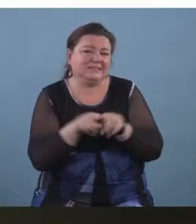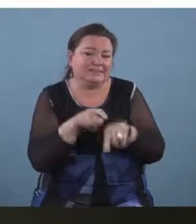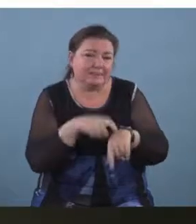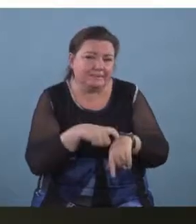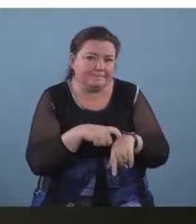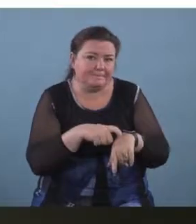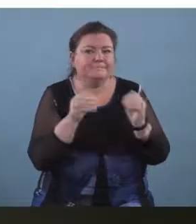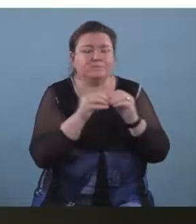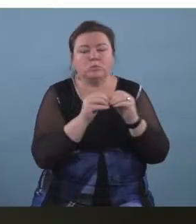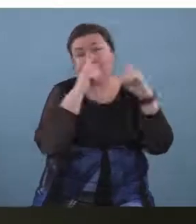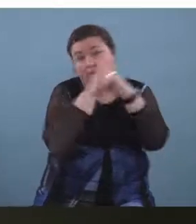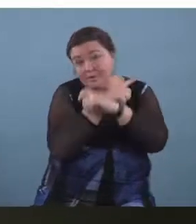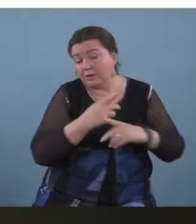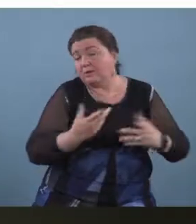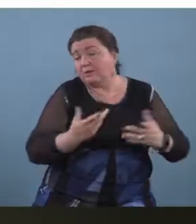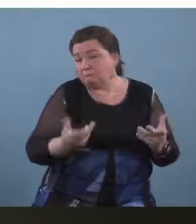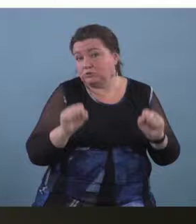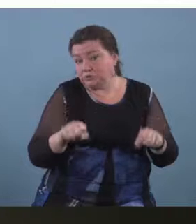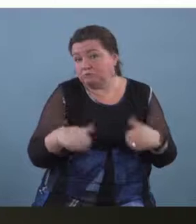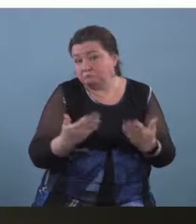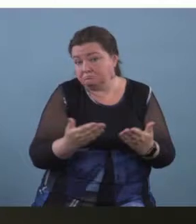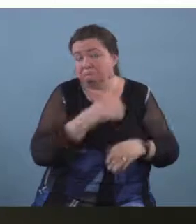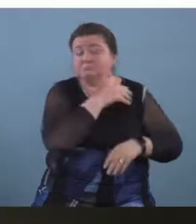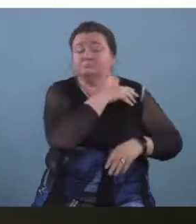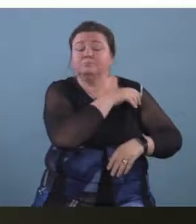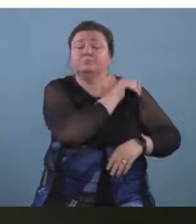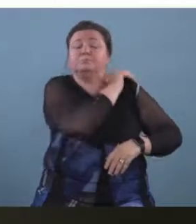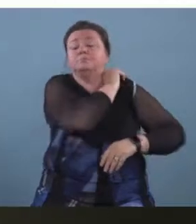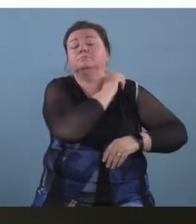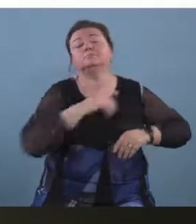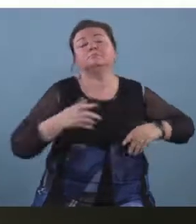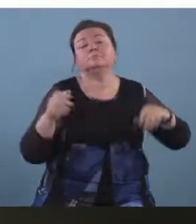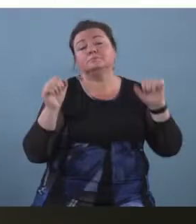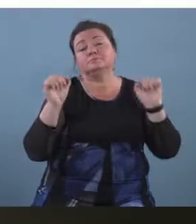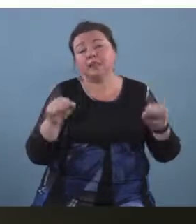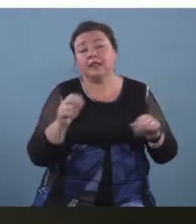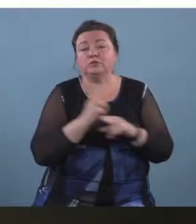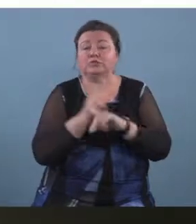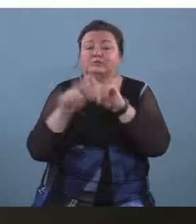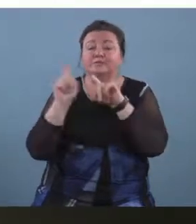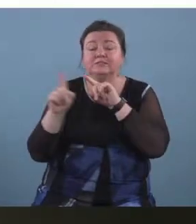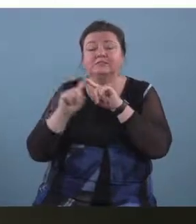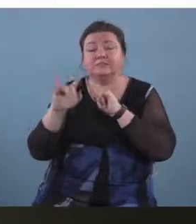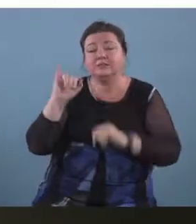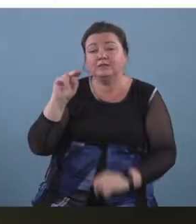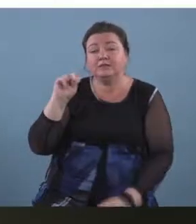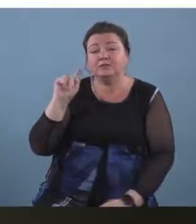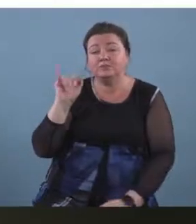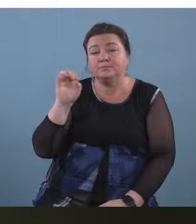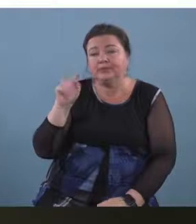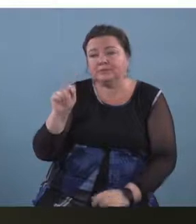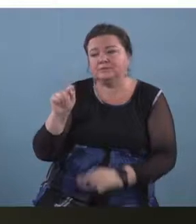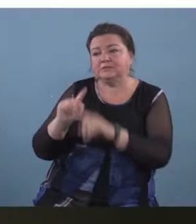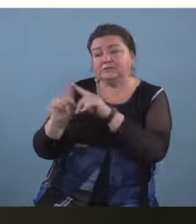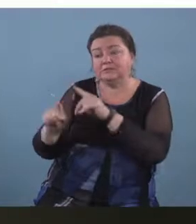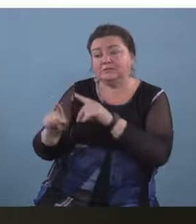complicated and you could use different instruments you could use body percussion